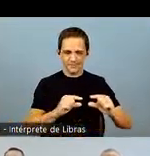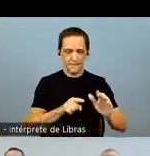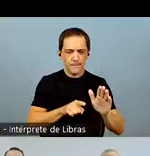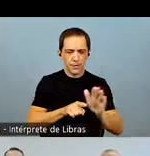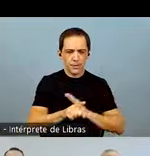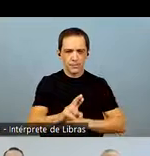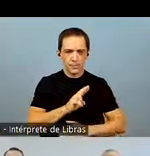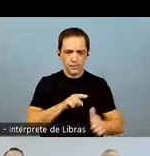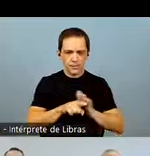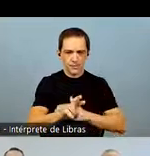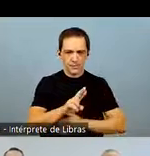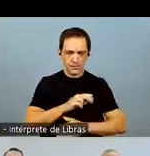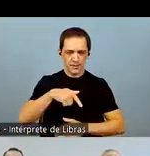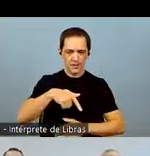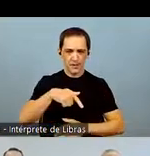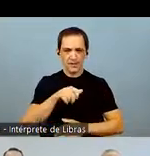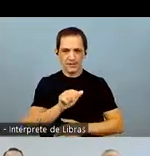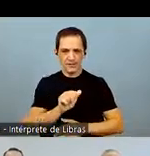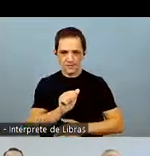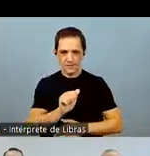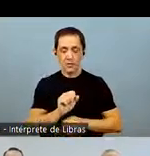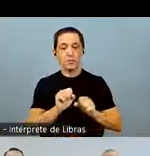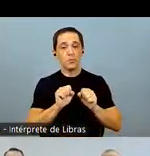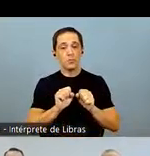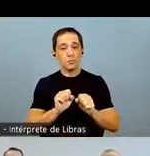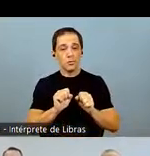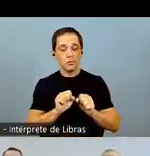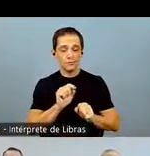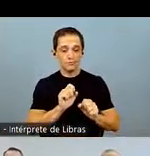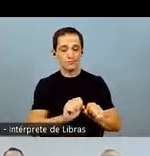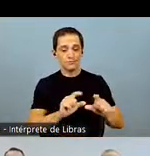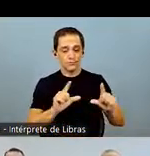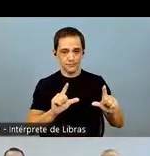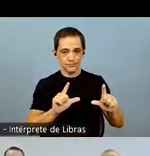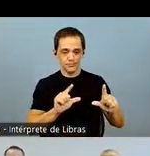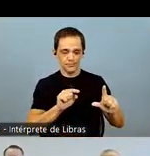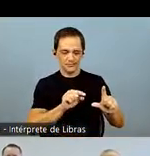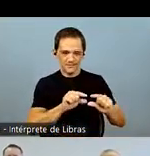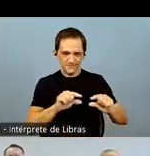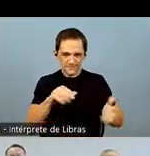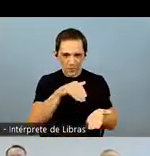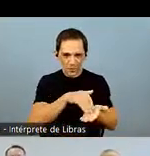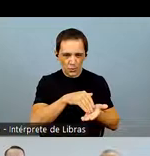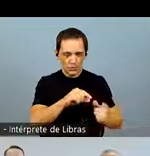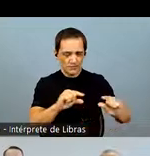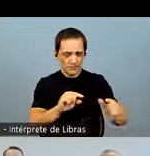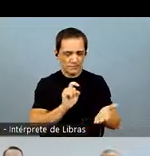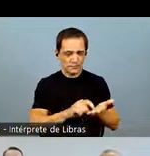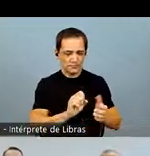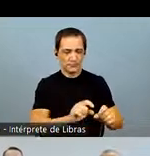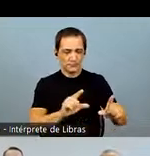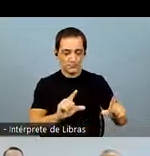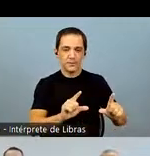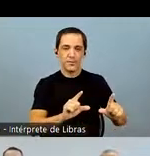audio. As for the Q&A, we suggest that you submit your questions using the Q&A